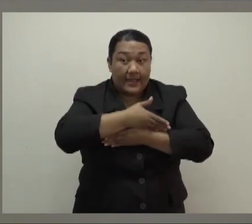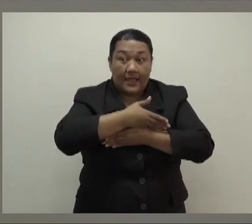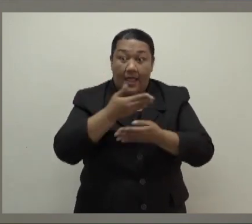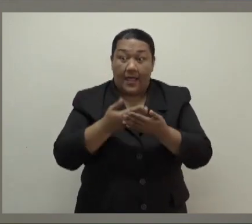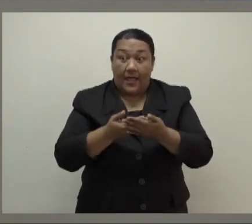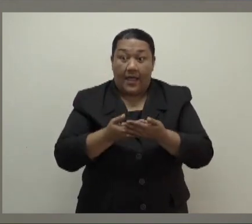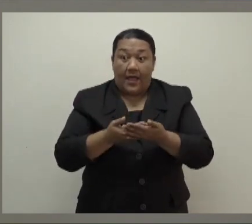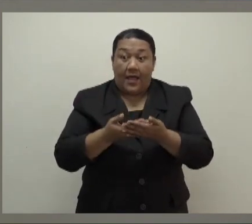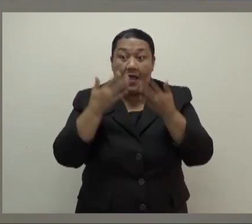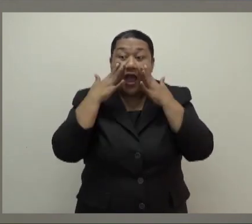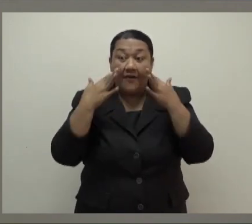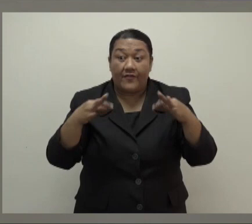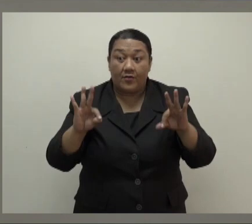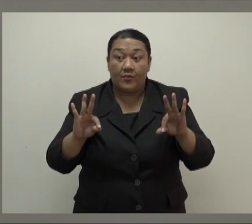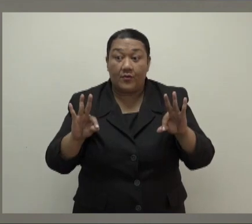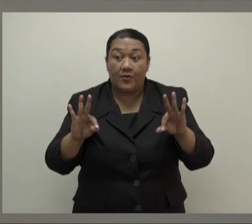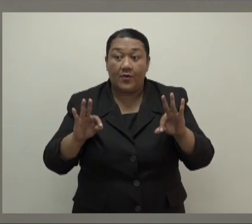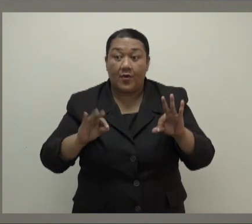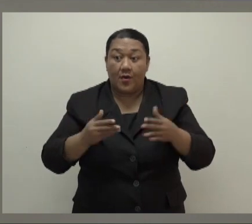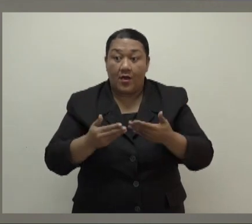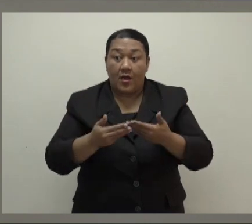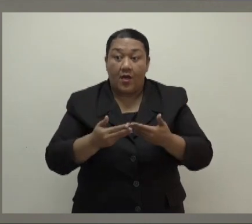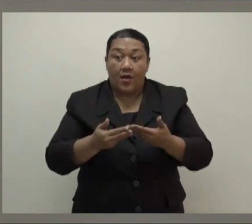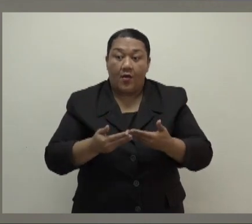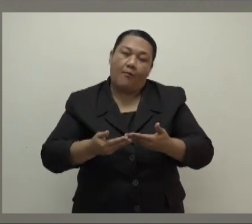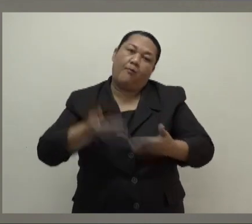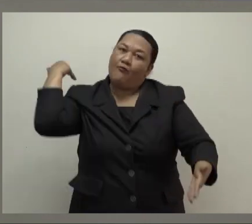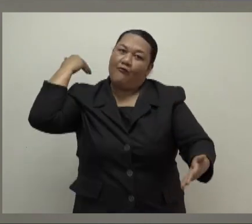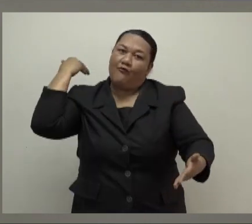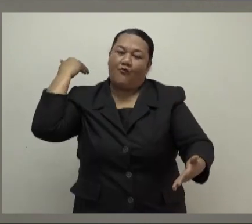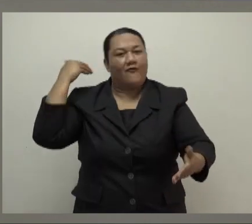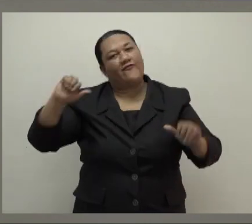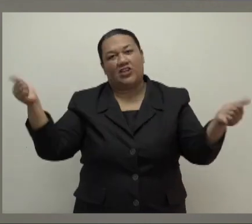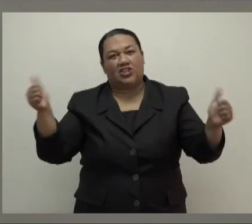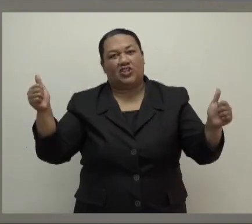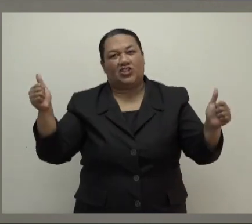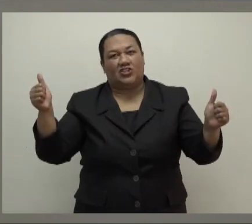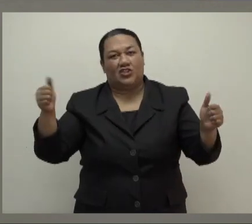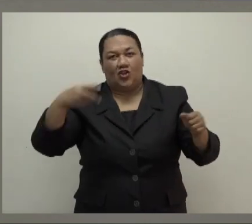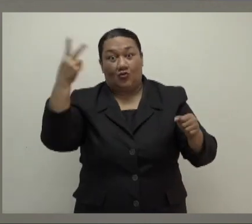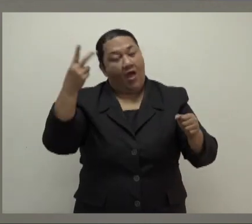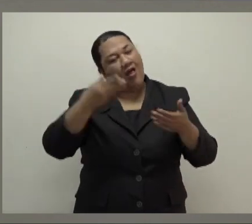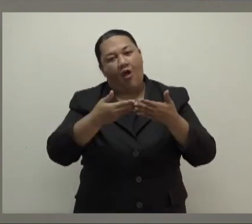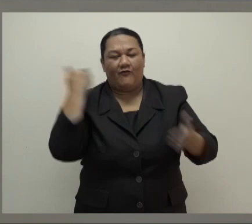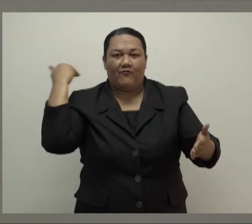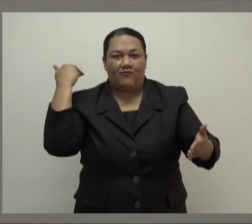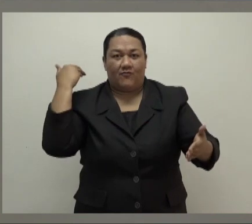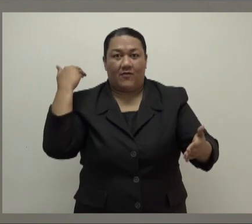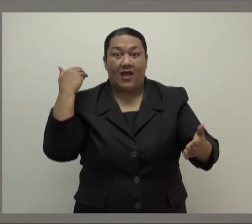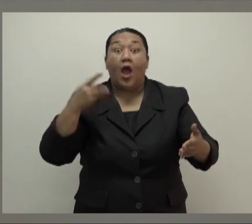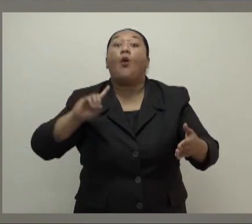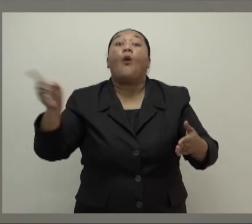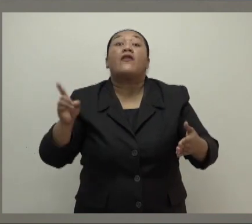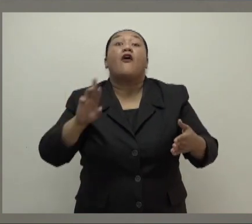Not moved, not shifted, lifted completely. The curfew was implemented to prevent